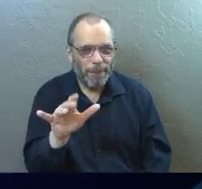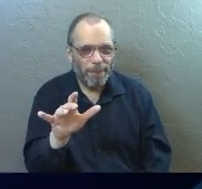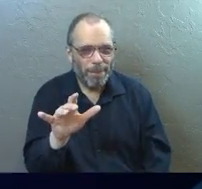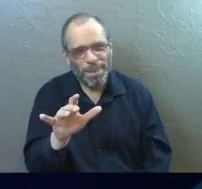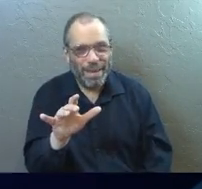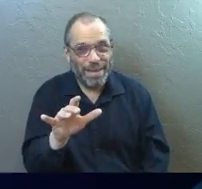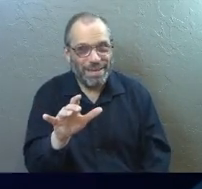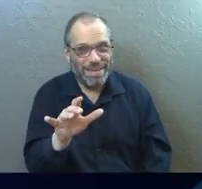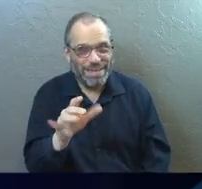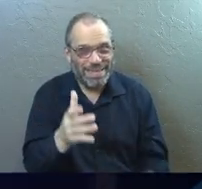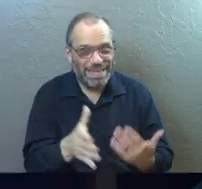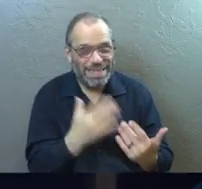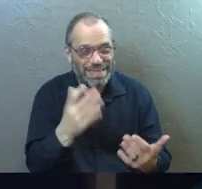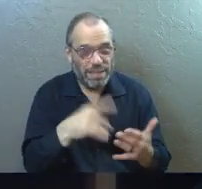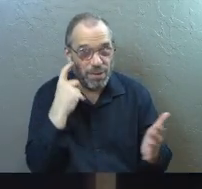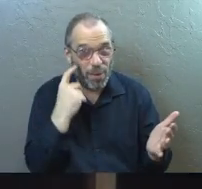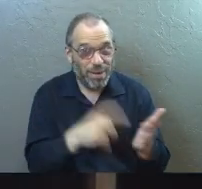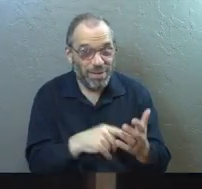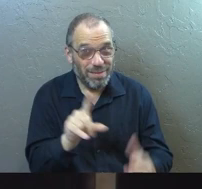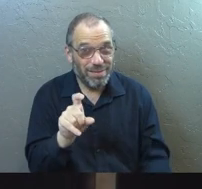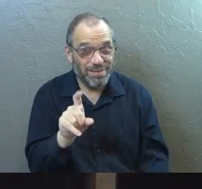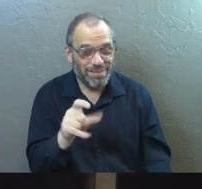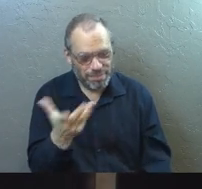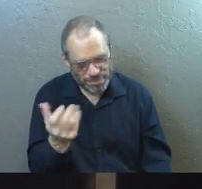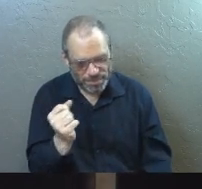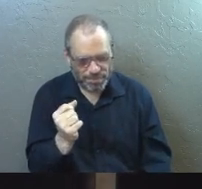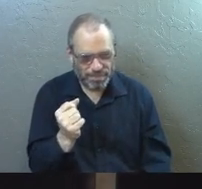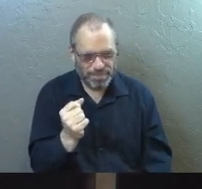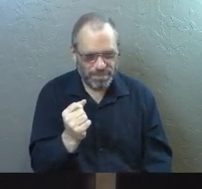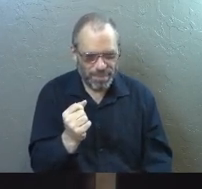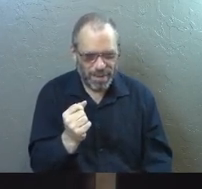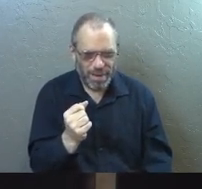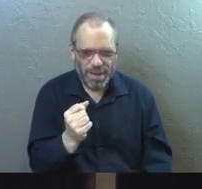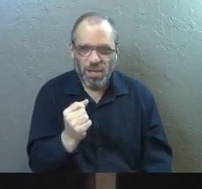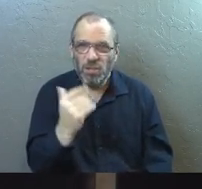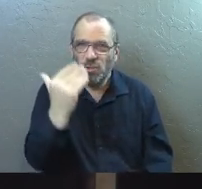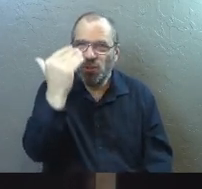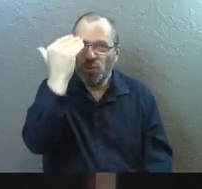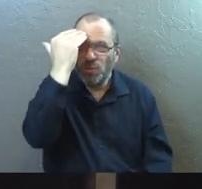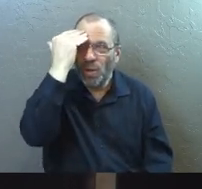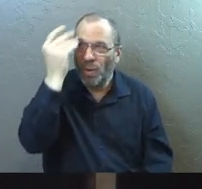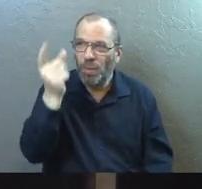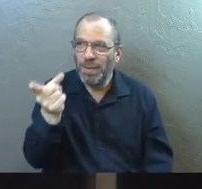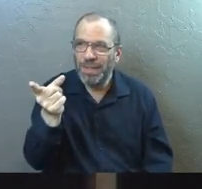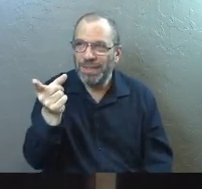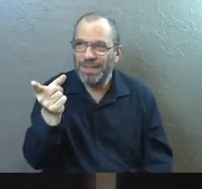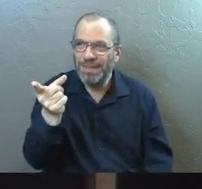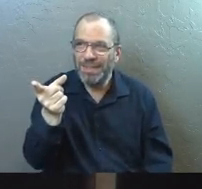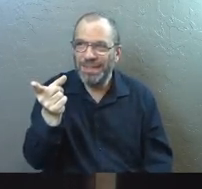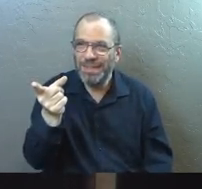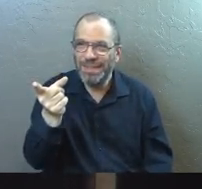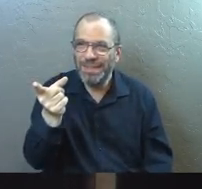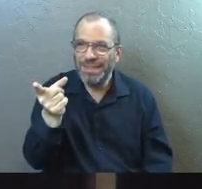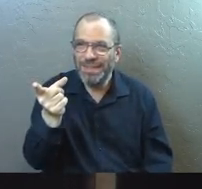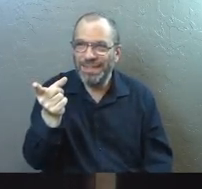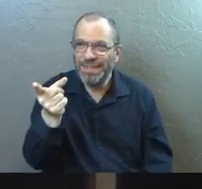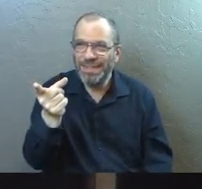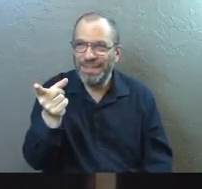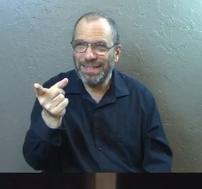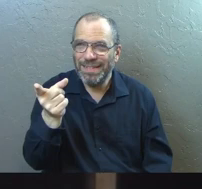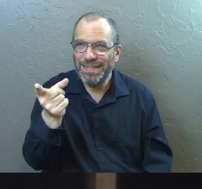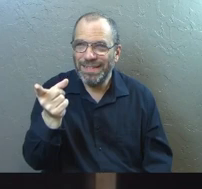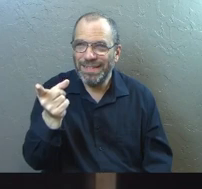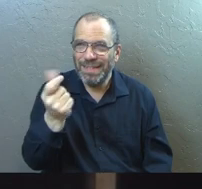It's hard to miss, isn't it? Okay. Do you even know what this is? I could